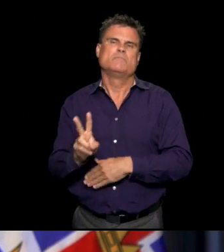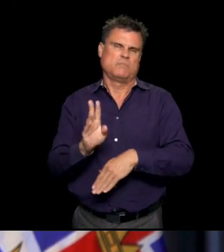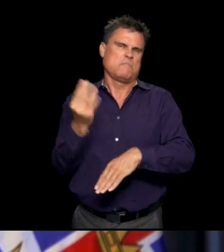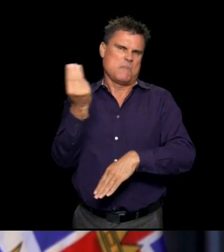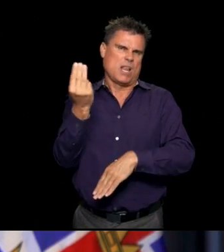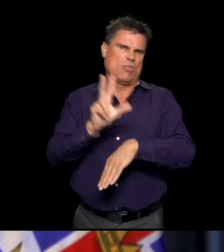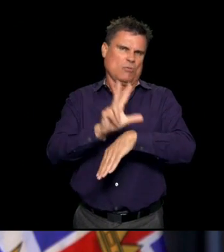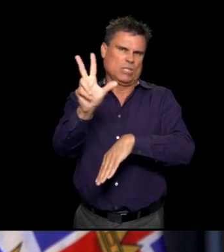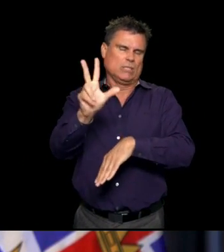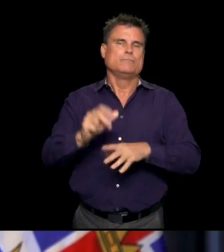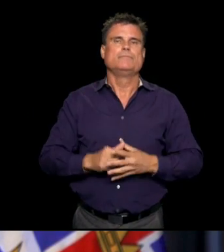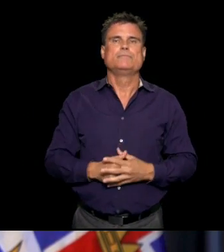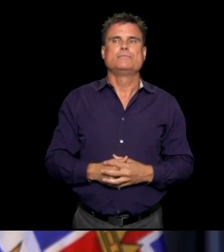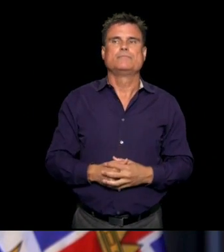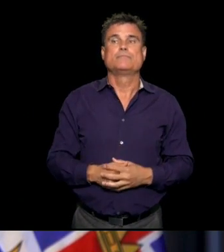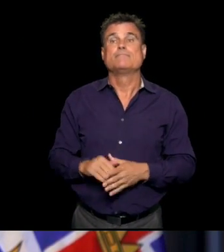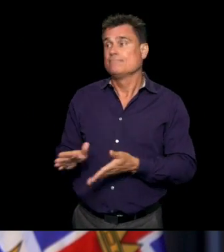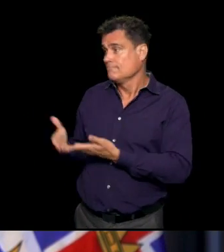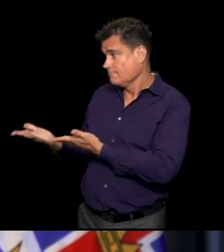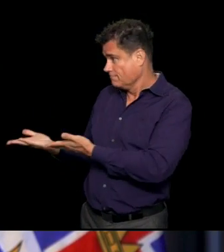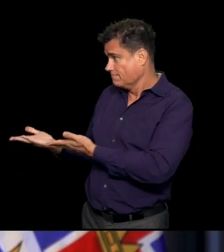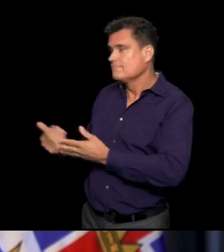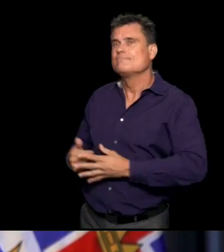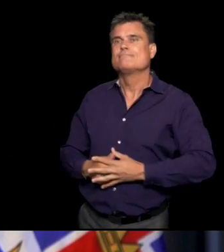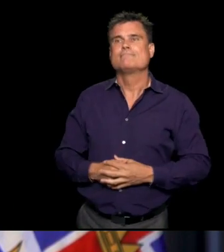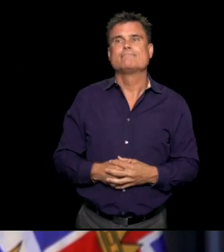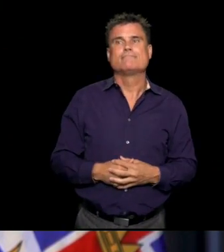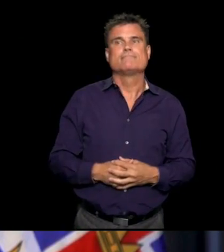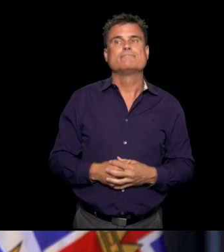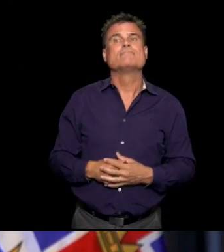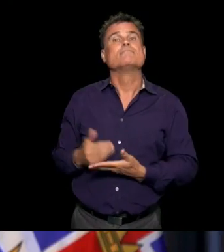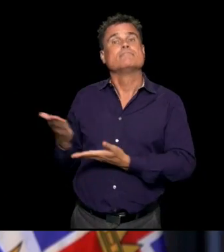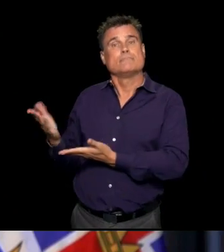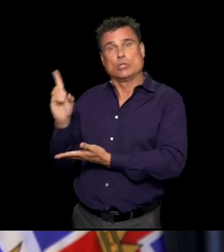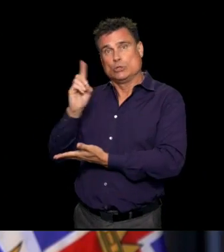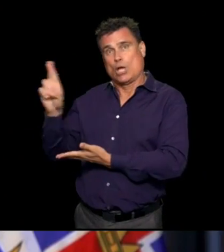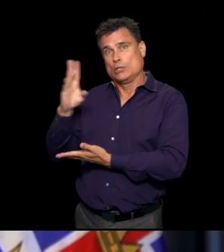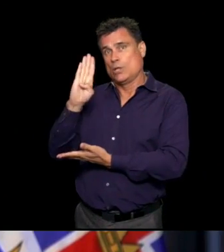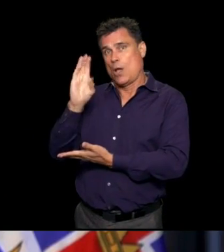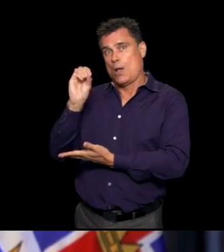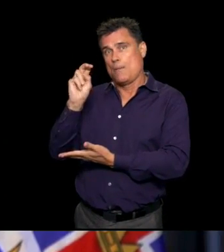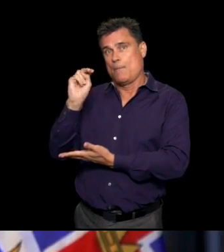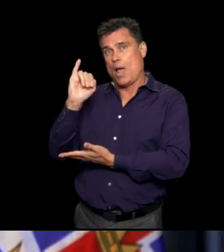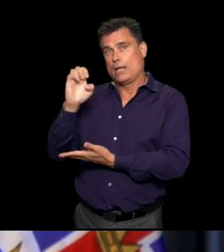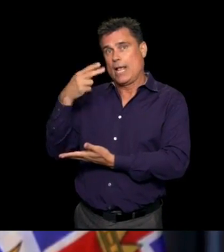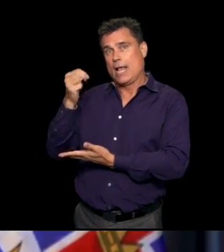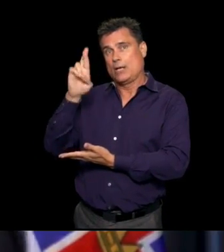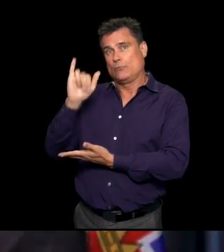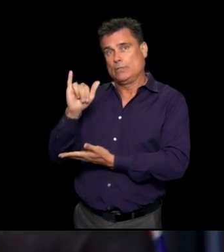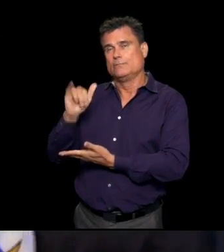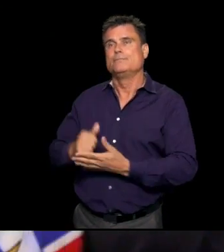in Victoria at 3 o'clock for our briefing. And with that, it's my honour to introduce Dr. Bonnie Henry.